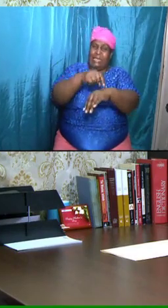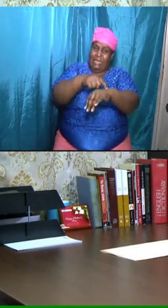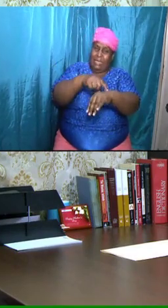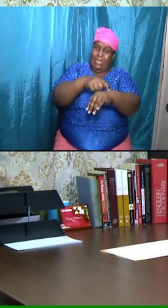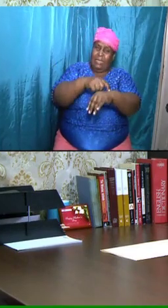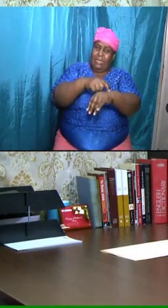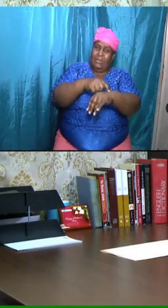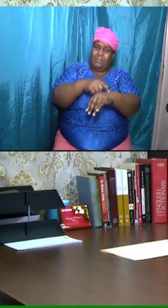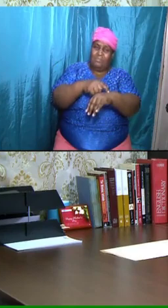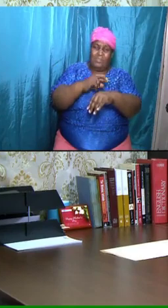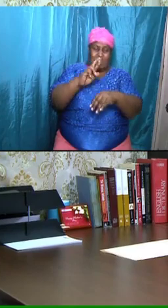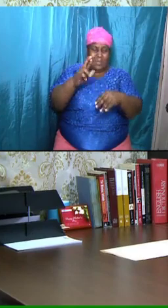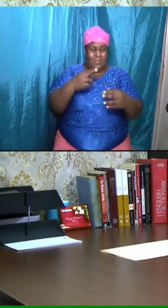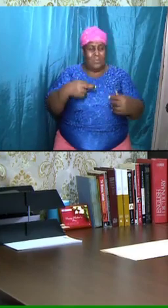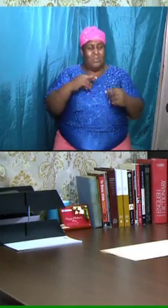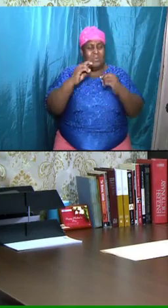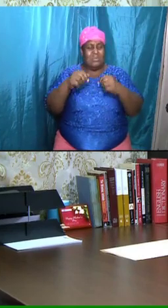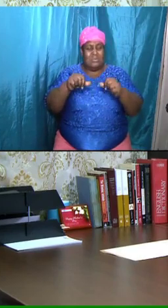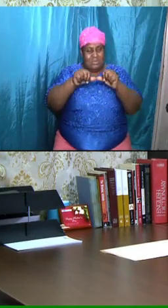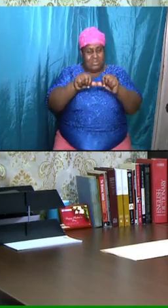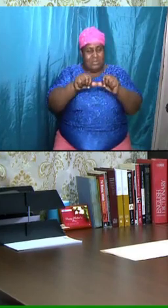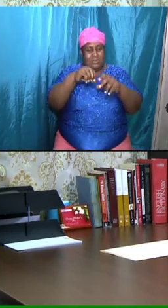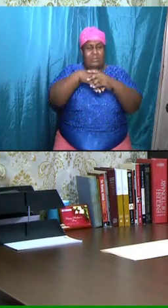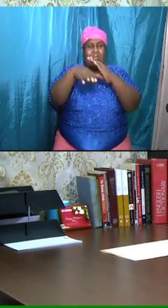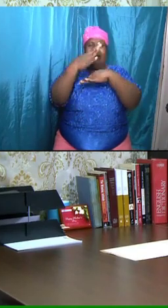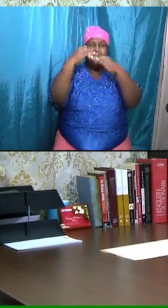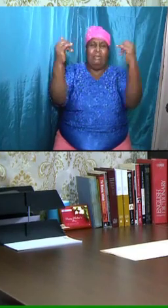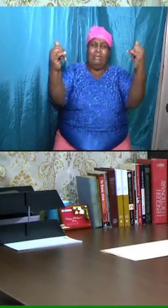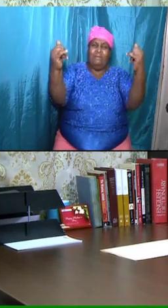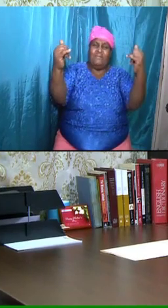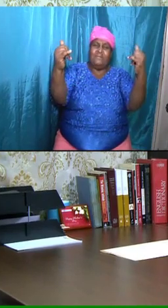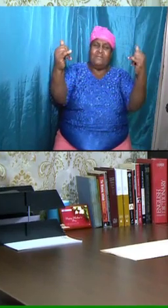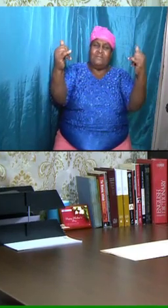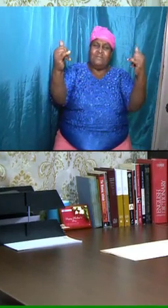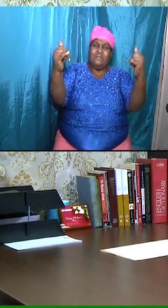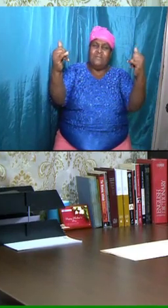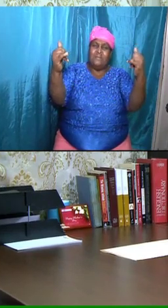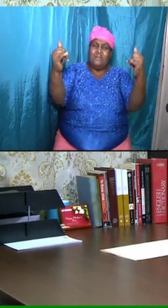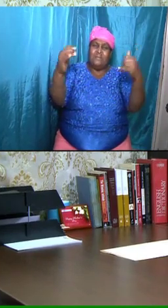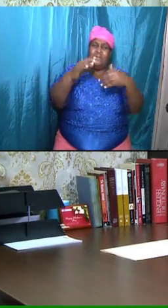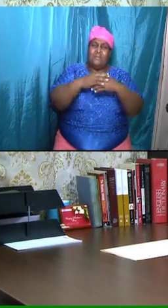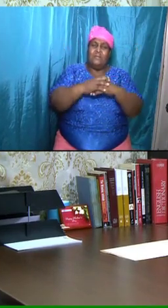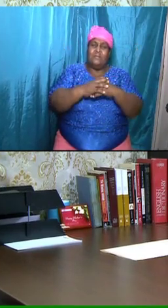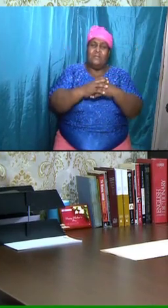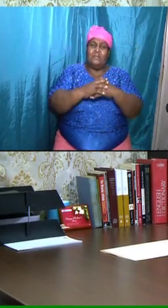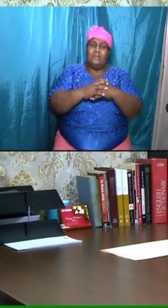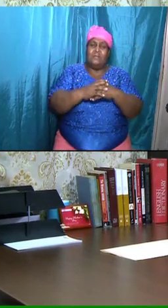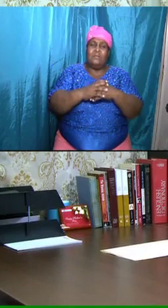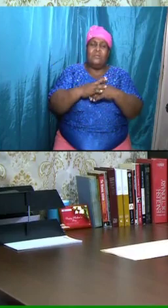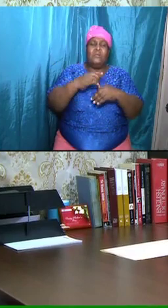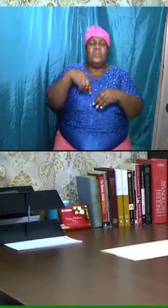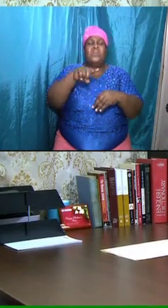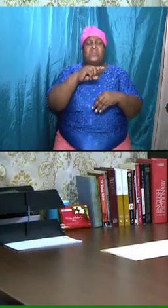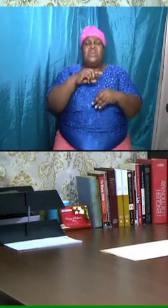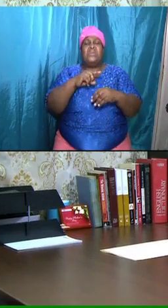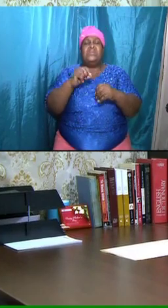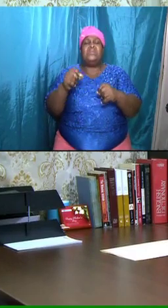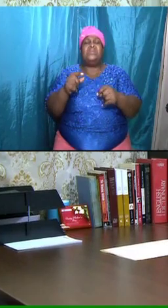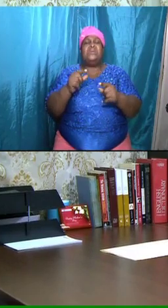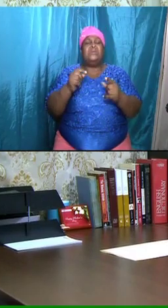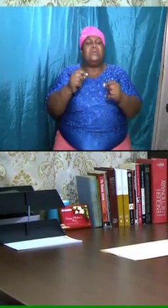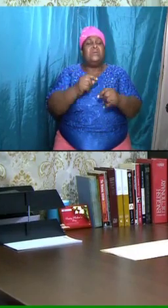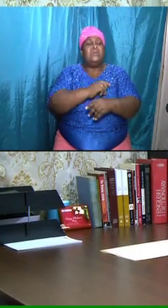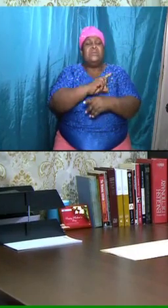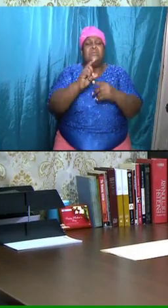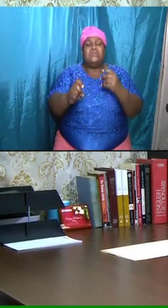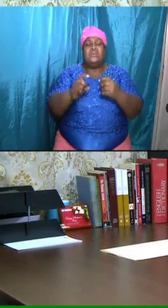be in heaven sitting in the clothes and, you know, what exactly is going to happen? And so we did indicate, it might have been last